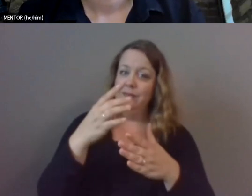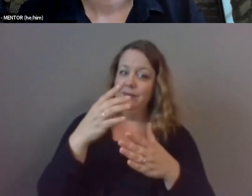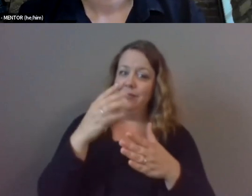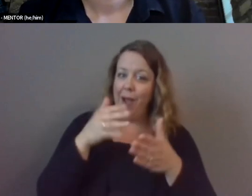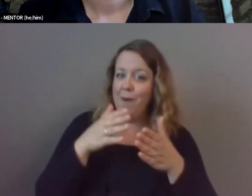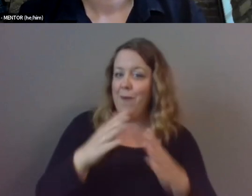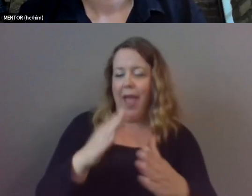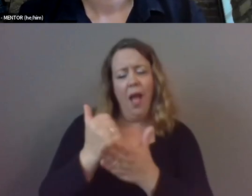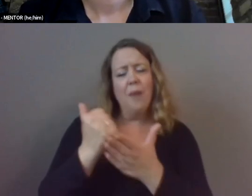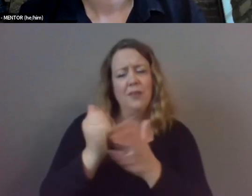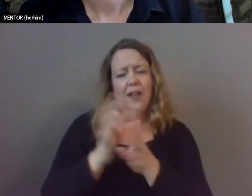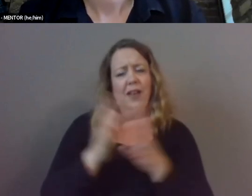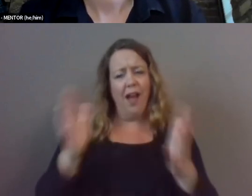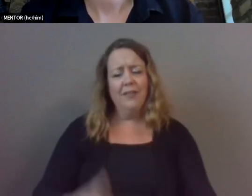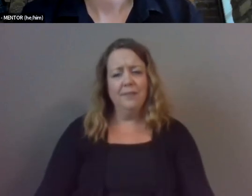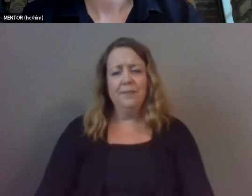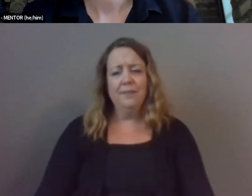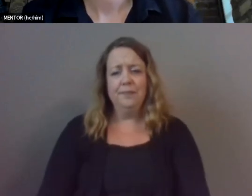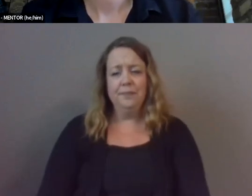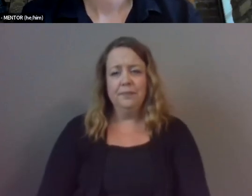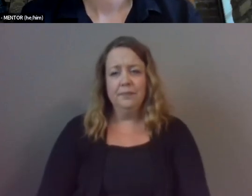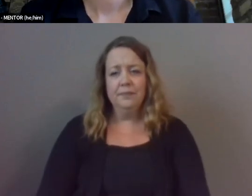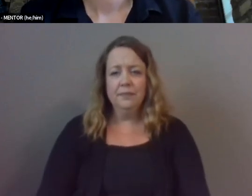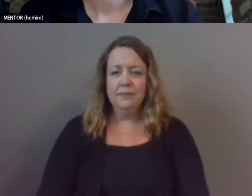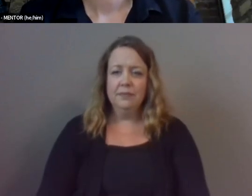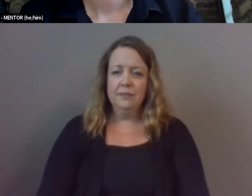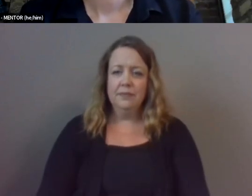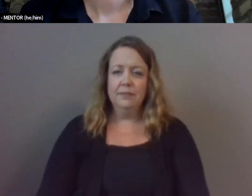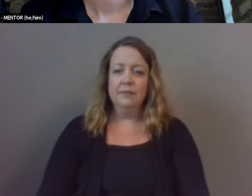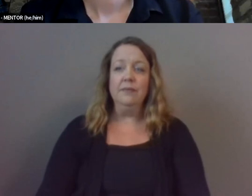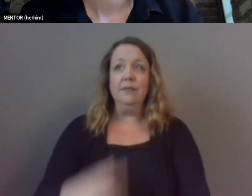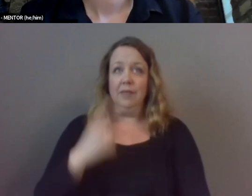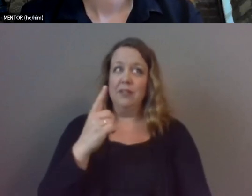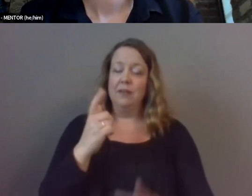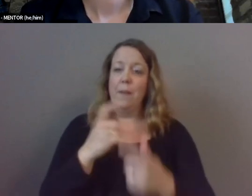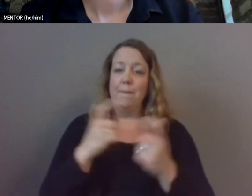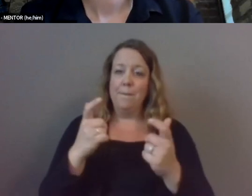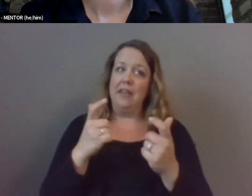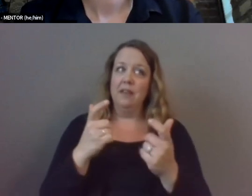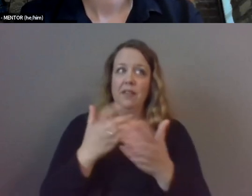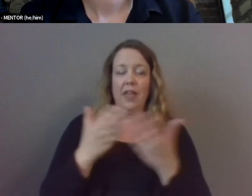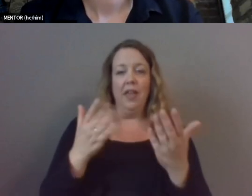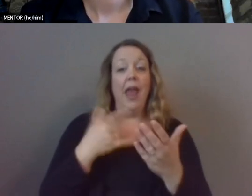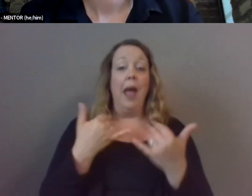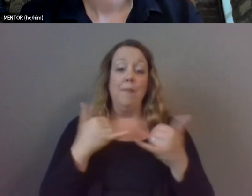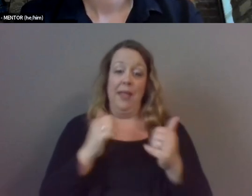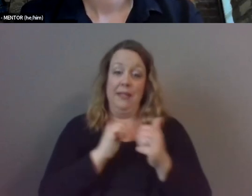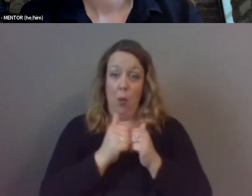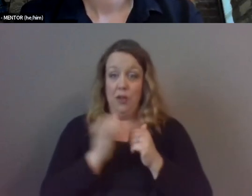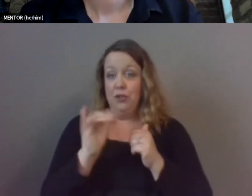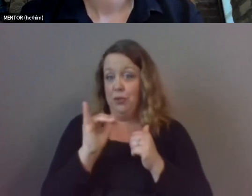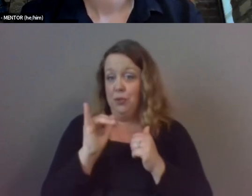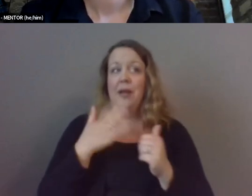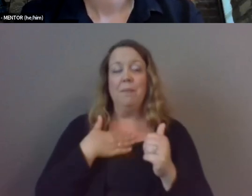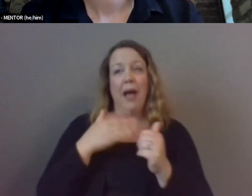was one of the biggest areas that i've got um help with and i played sports and i think what my mentor